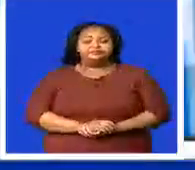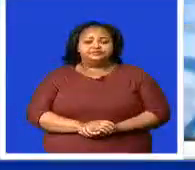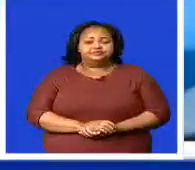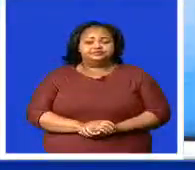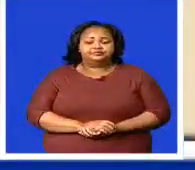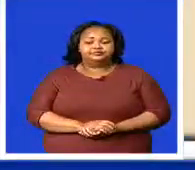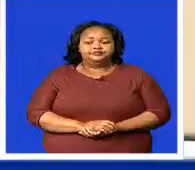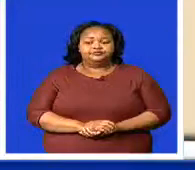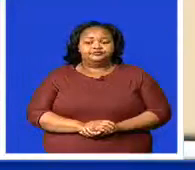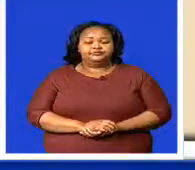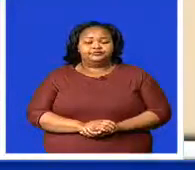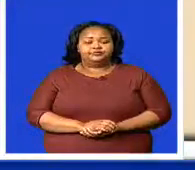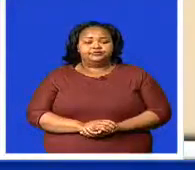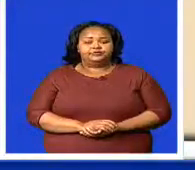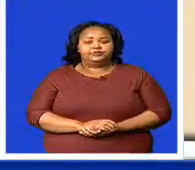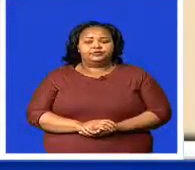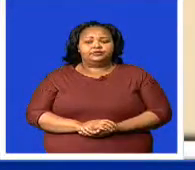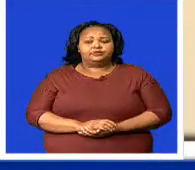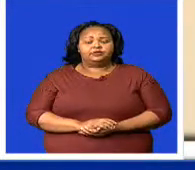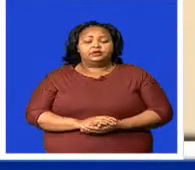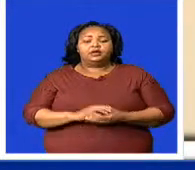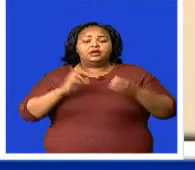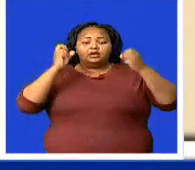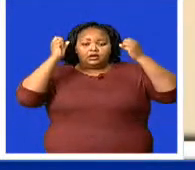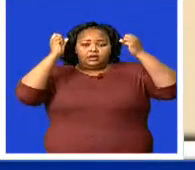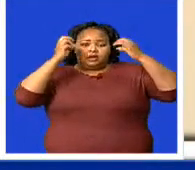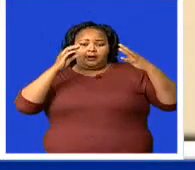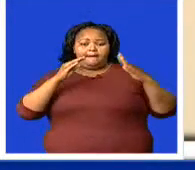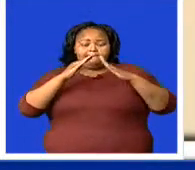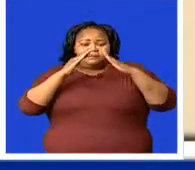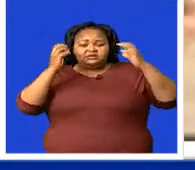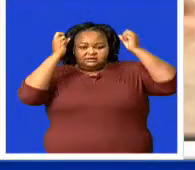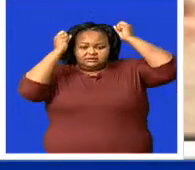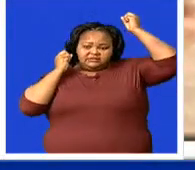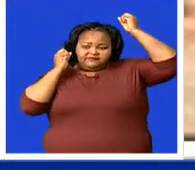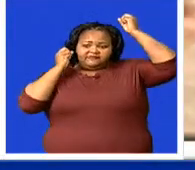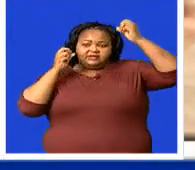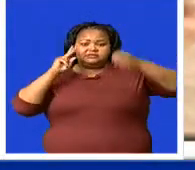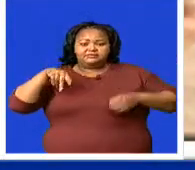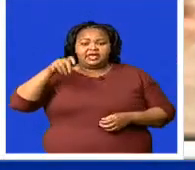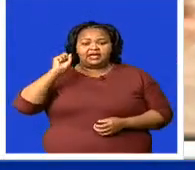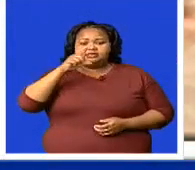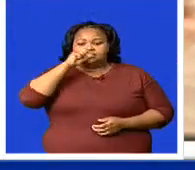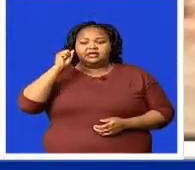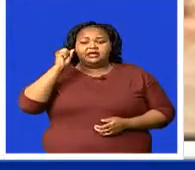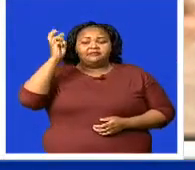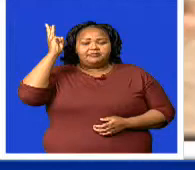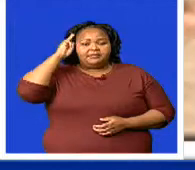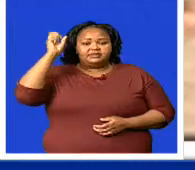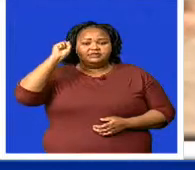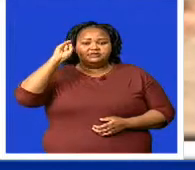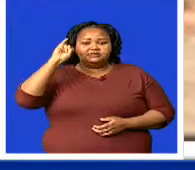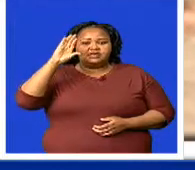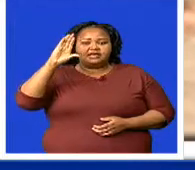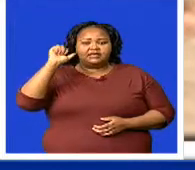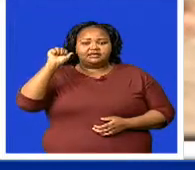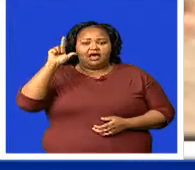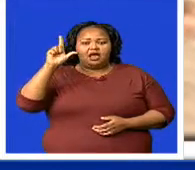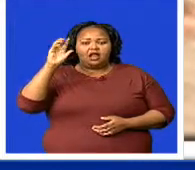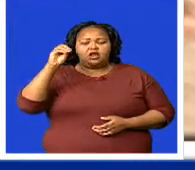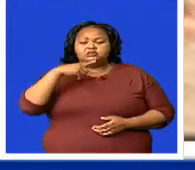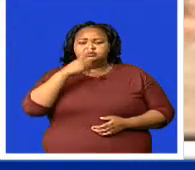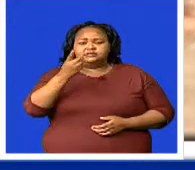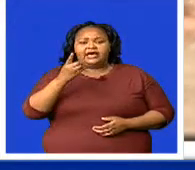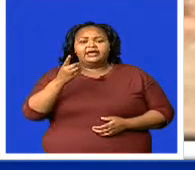Principal Secretary in the Ministry of Defence, His Royal Highness Princess Talo, says Emma